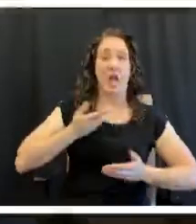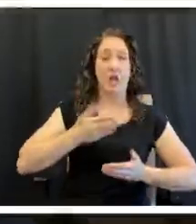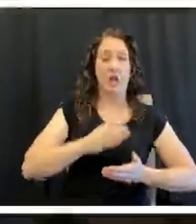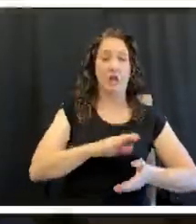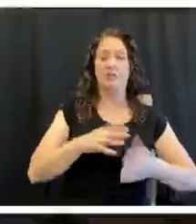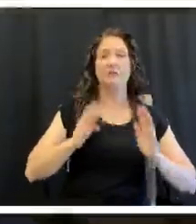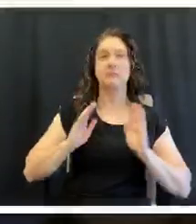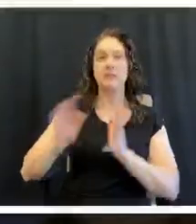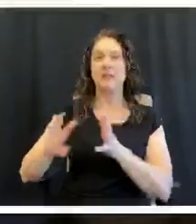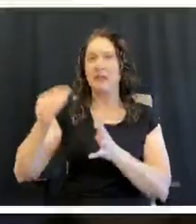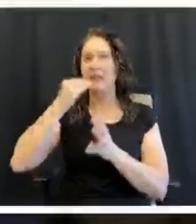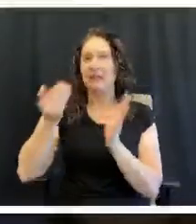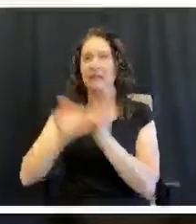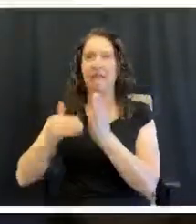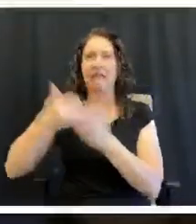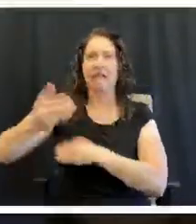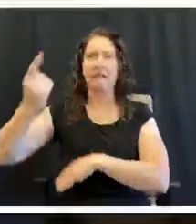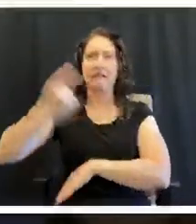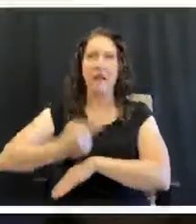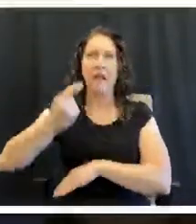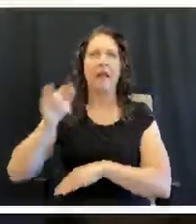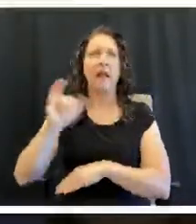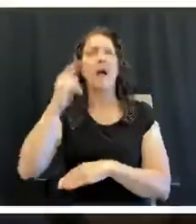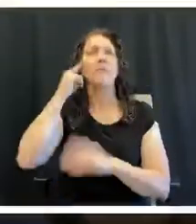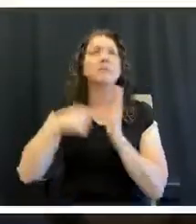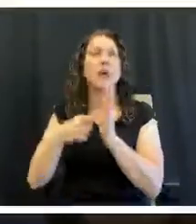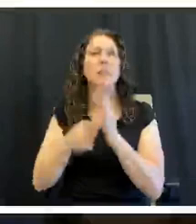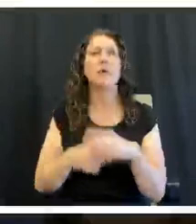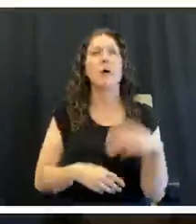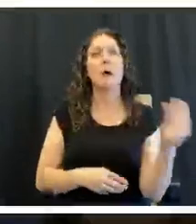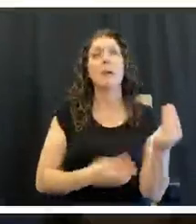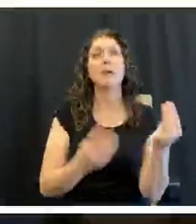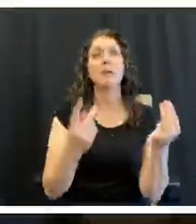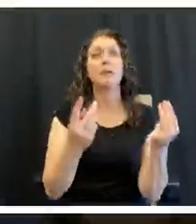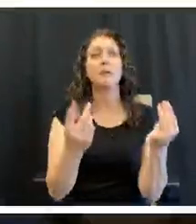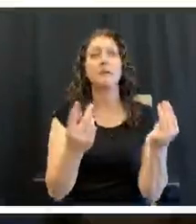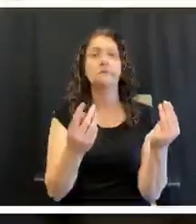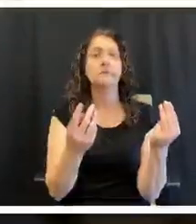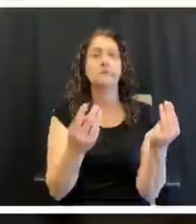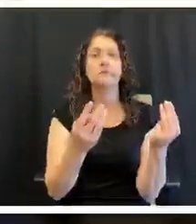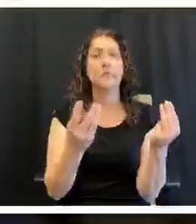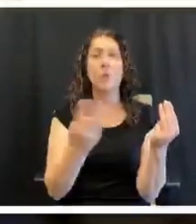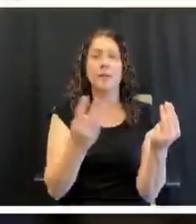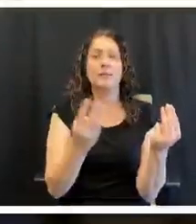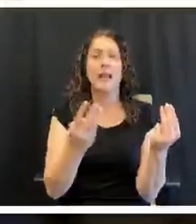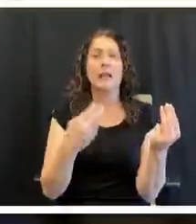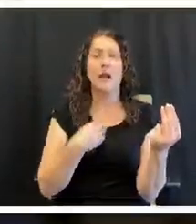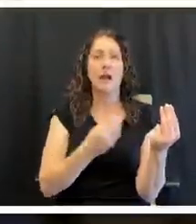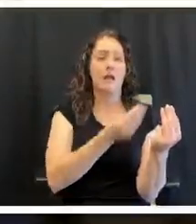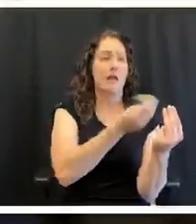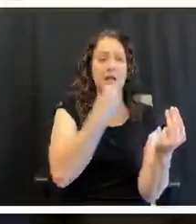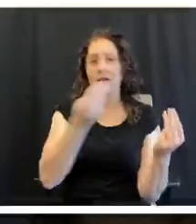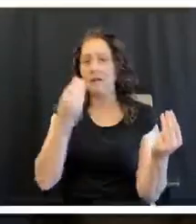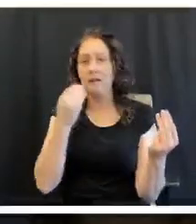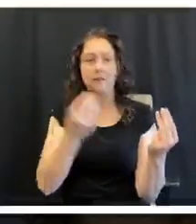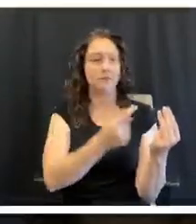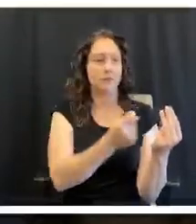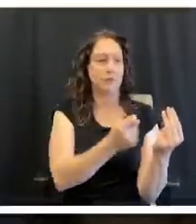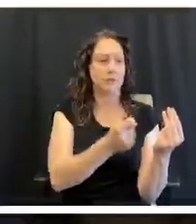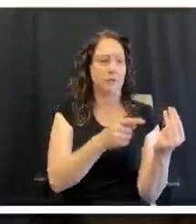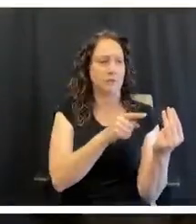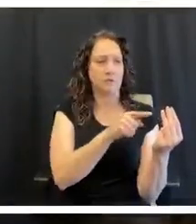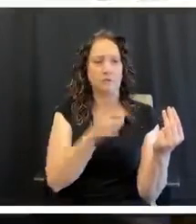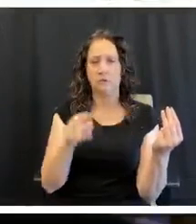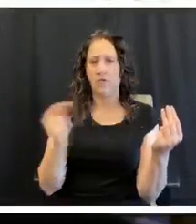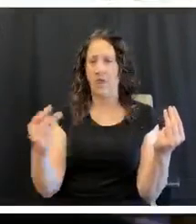and then, you know, have different things Monday, Tuesday, Wednesday. And by Thursday, I just get out all the leftovers. How can I keep things from Monday and they're still going to be good on